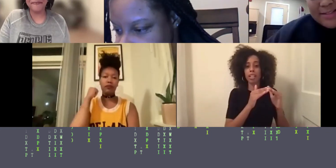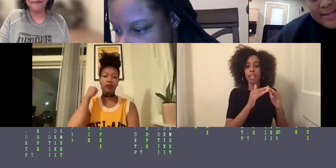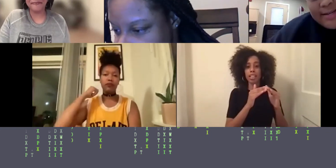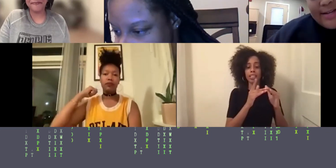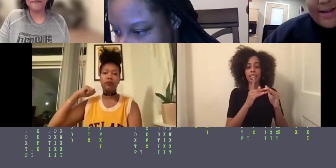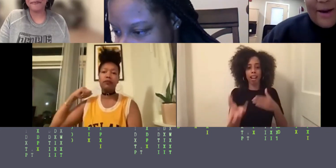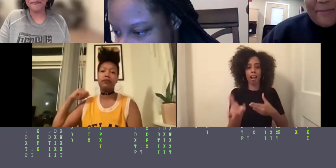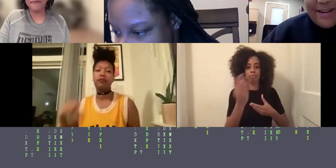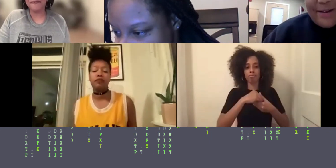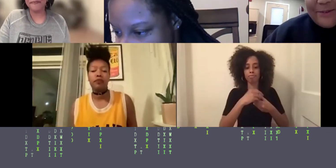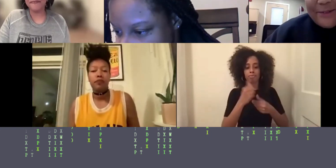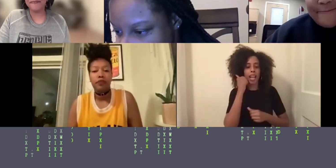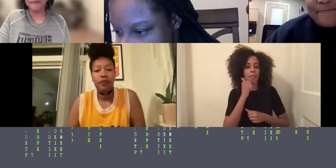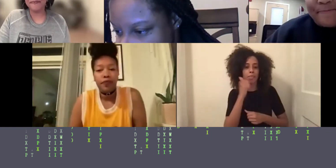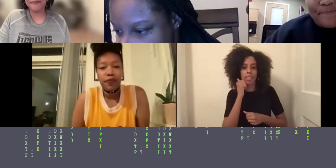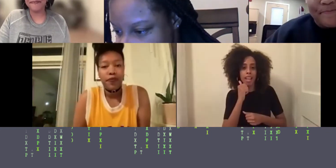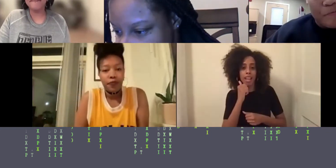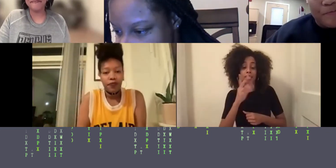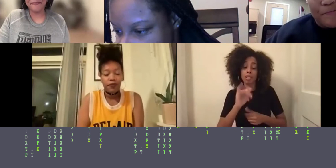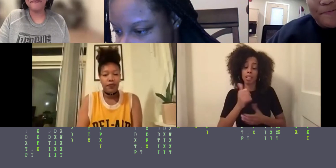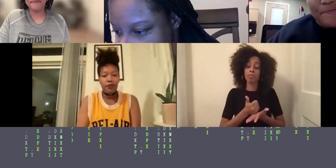so that's something that's been helpful.